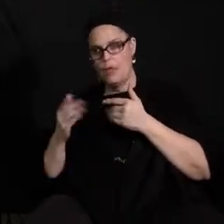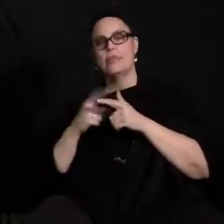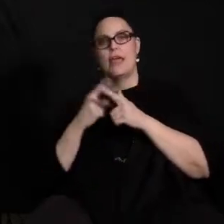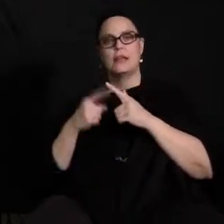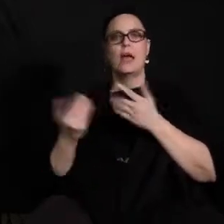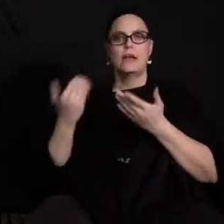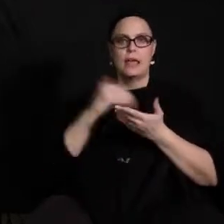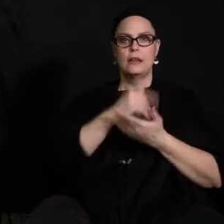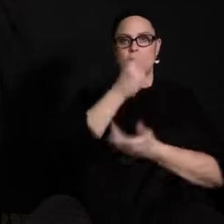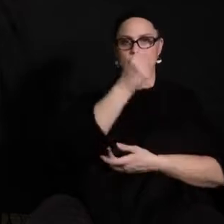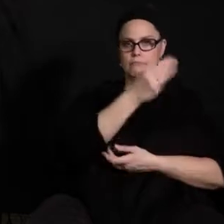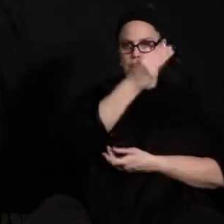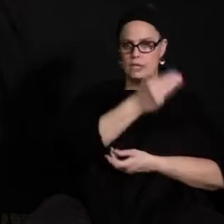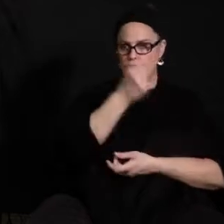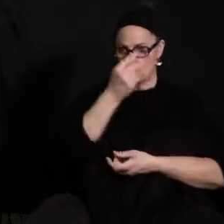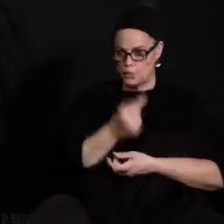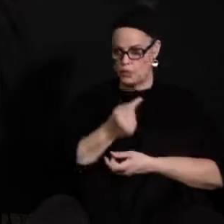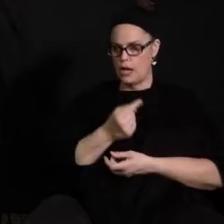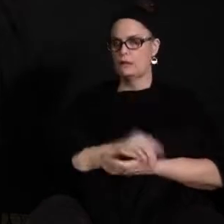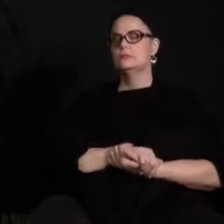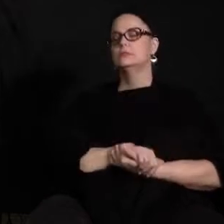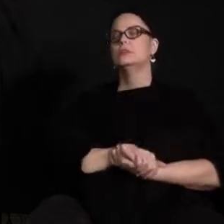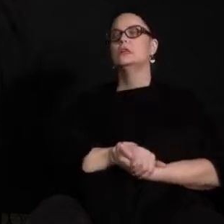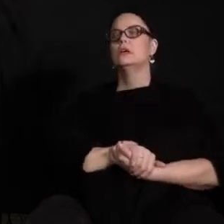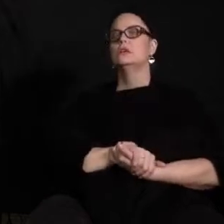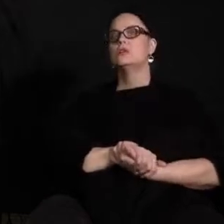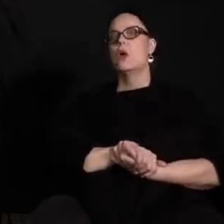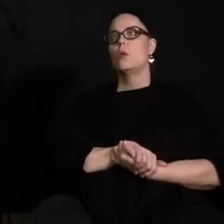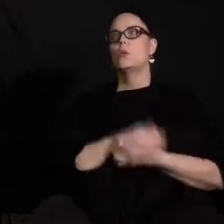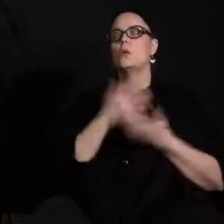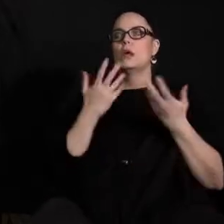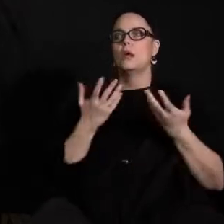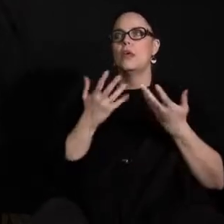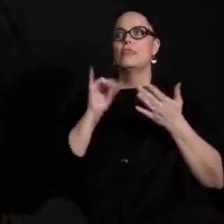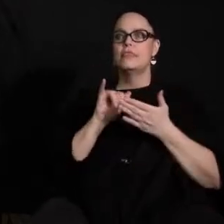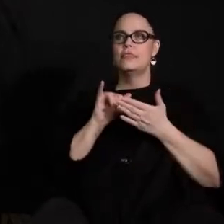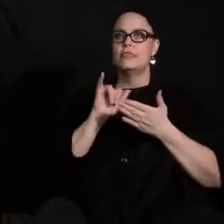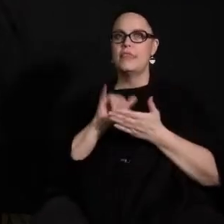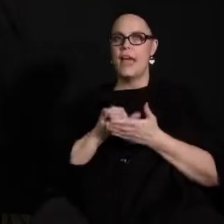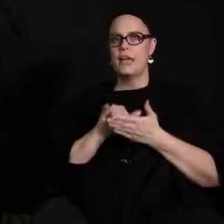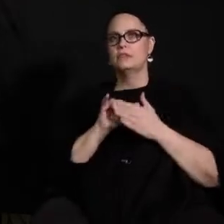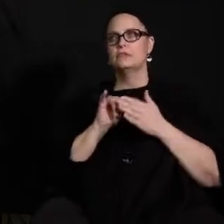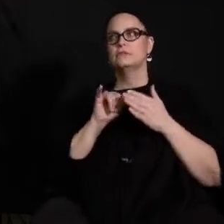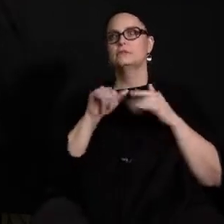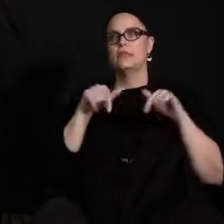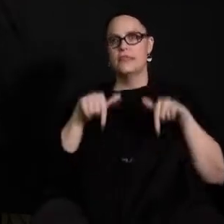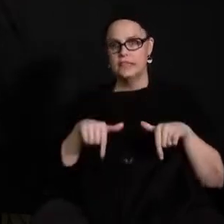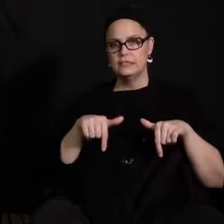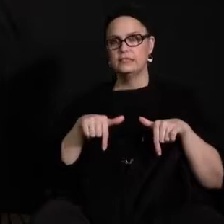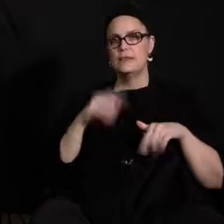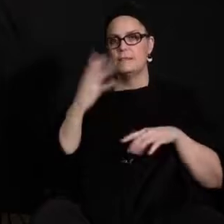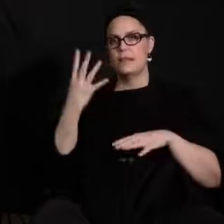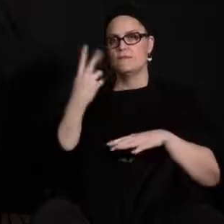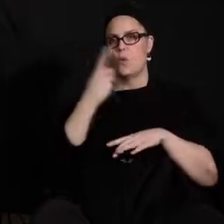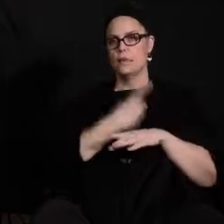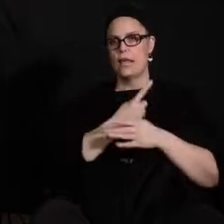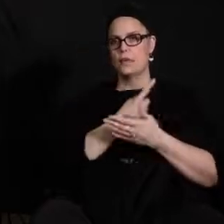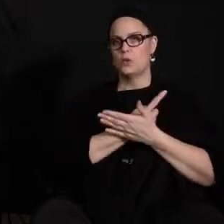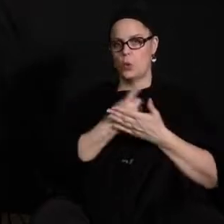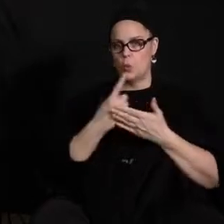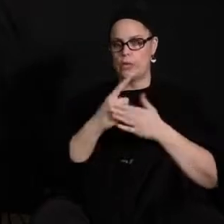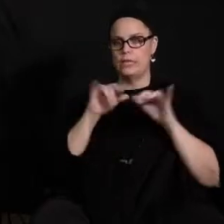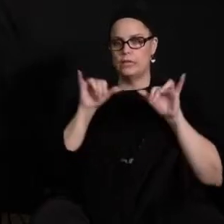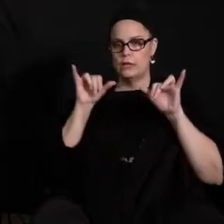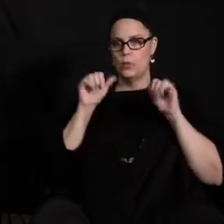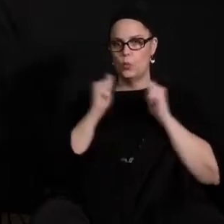-person model it allows our in-person students to uh maintain a consistency of being on site four days a week getting that that